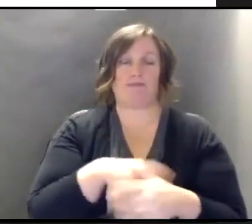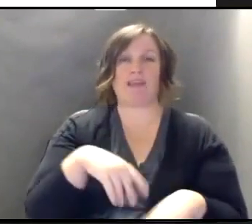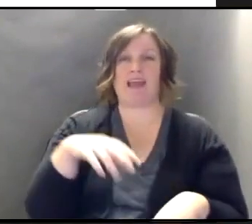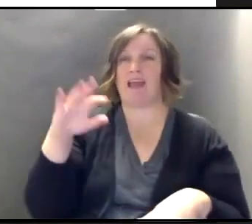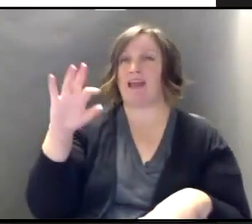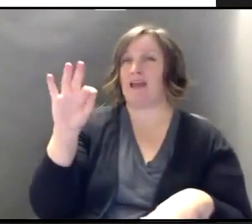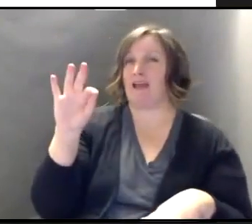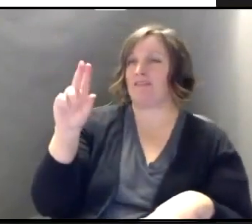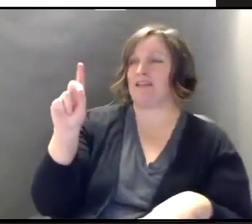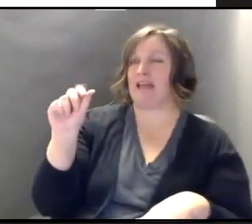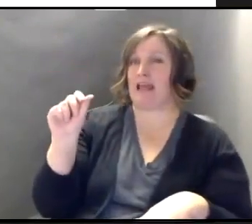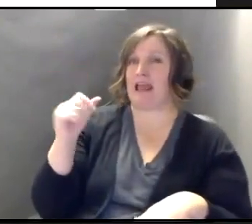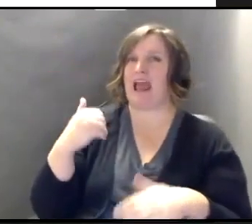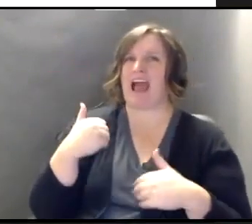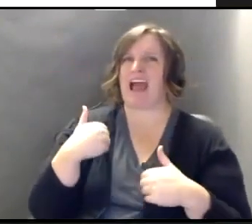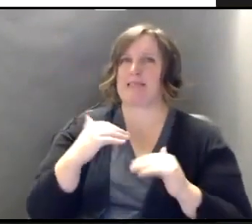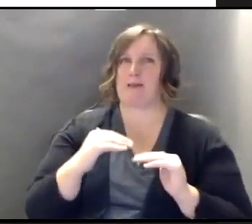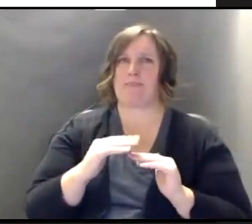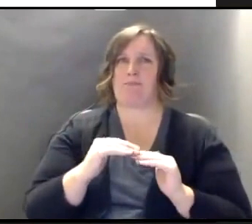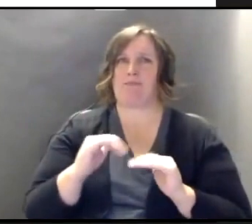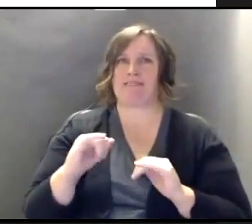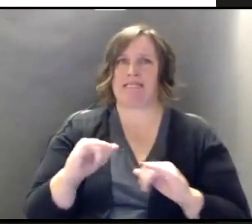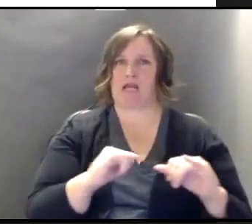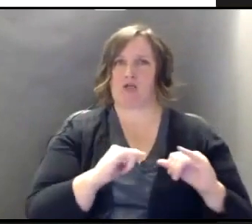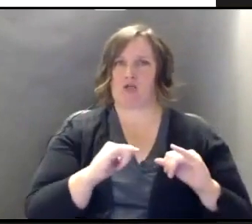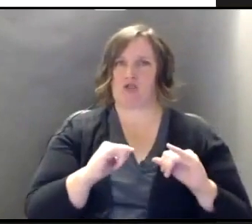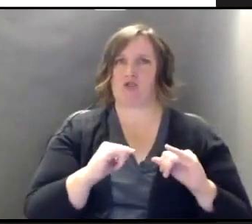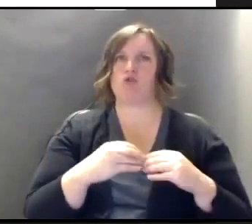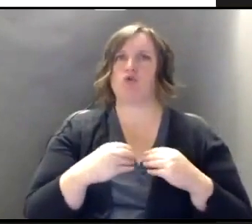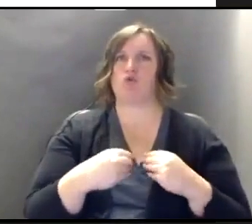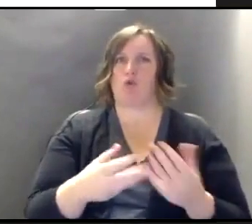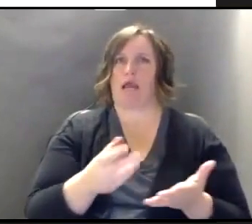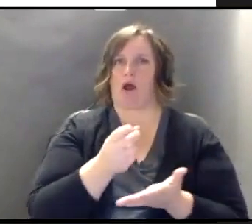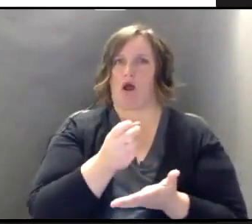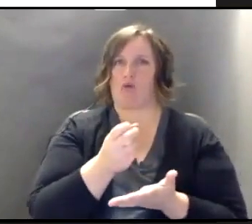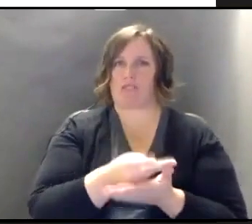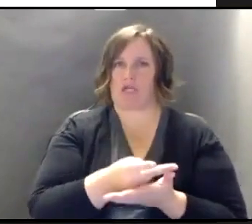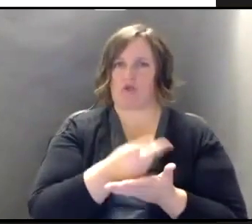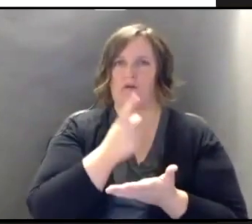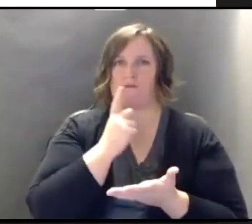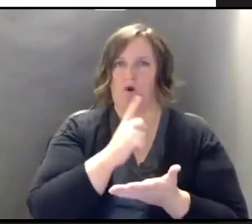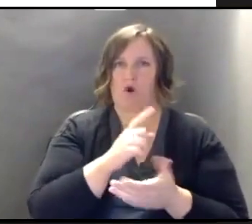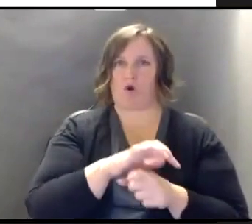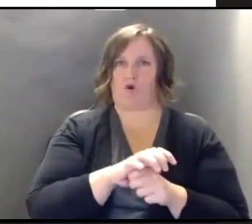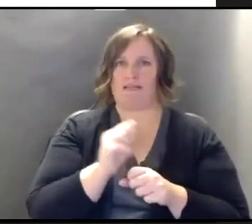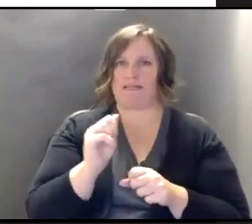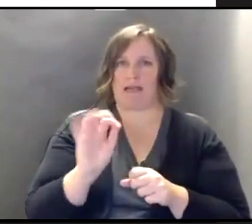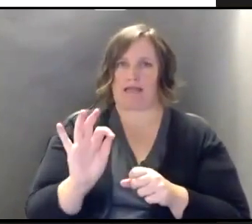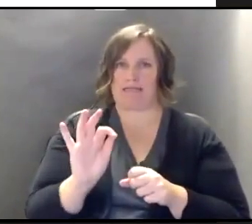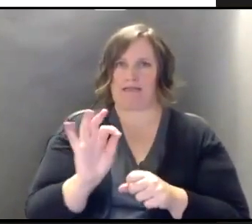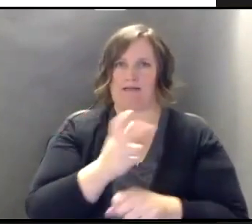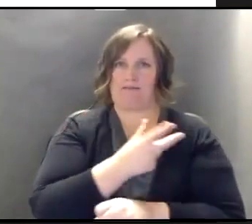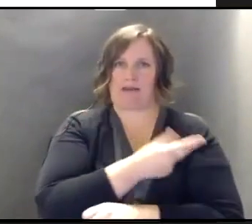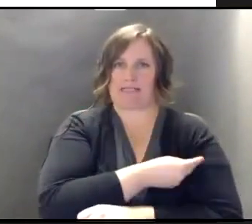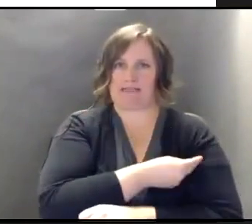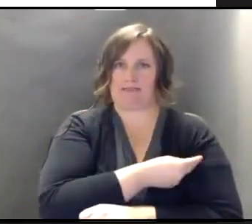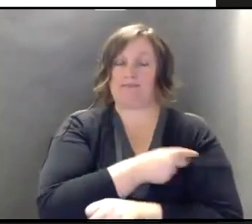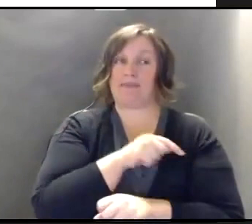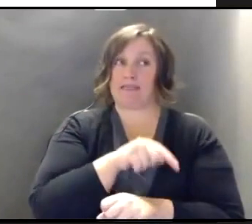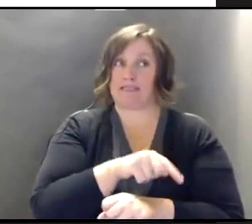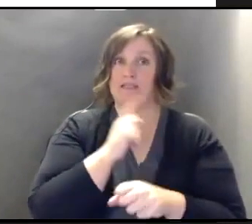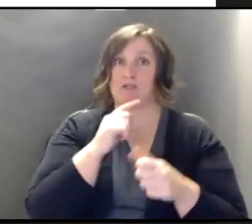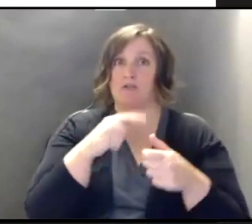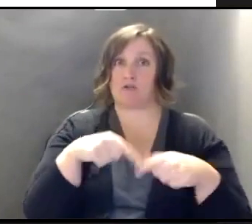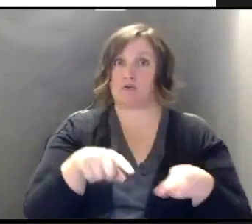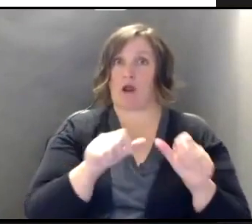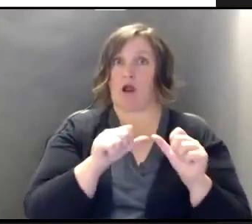standards in order to grant authorization for COVID-19 vaccines. This is during an ongoing pandemic.